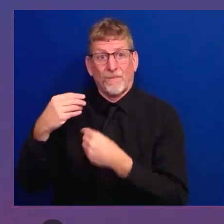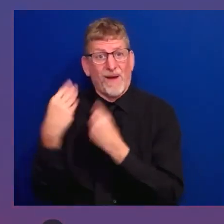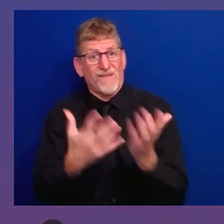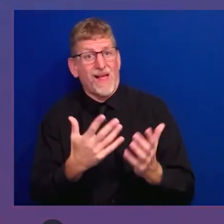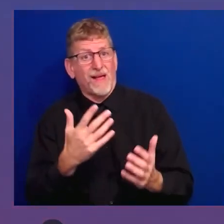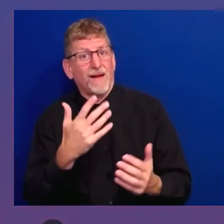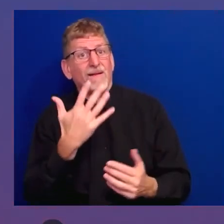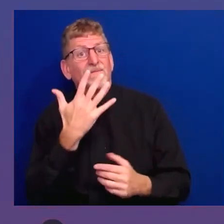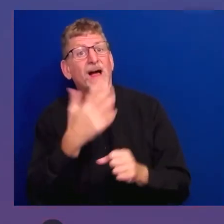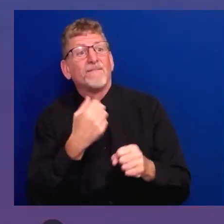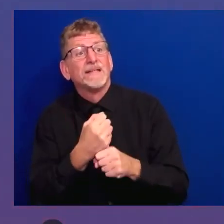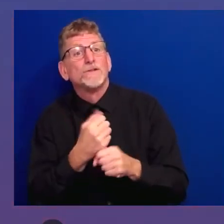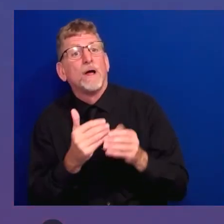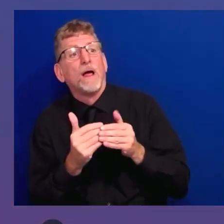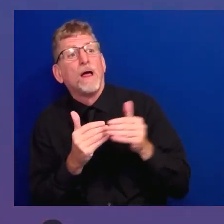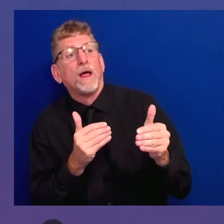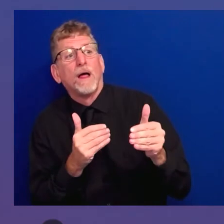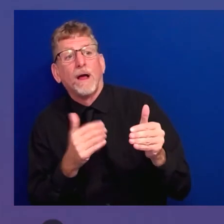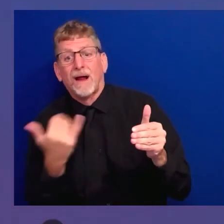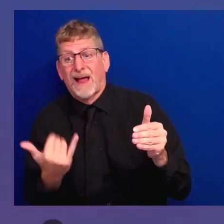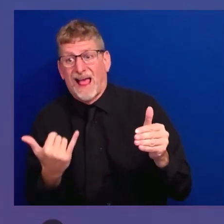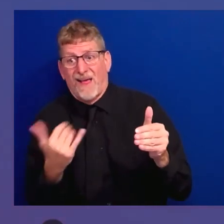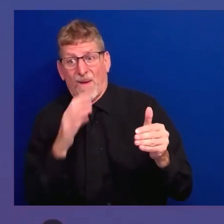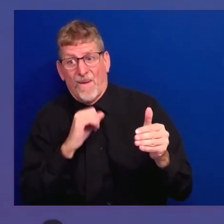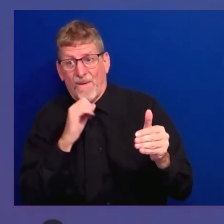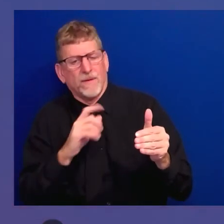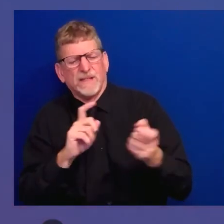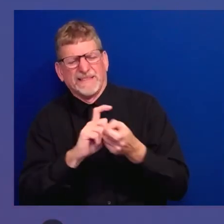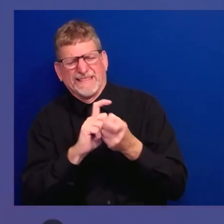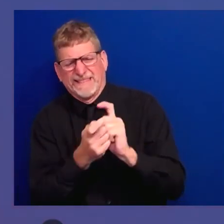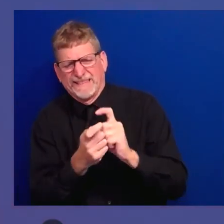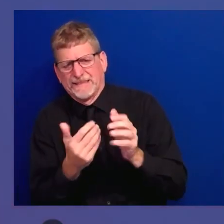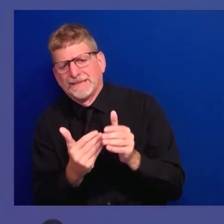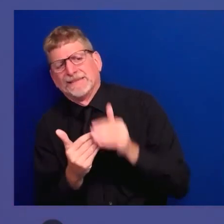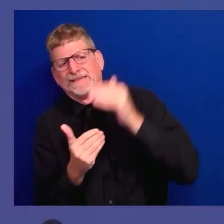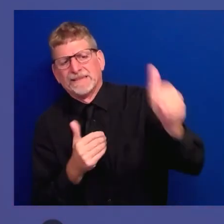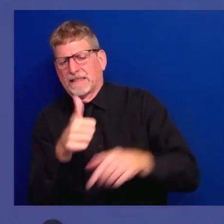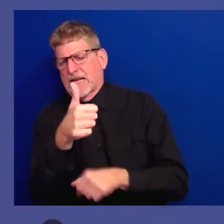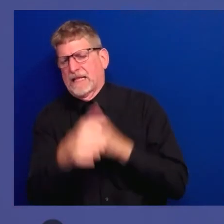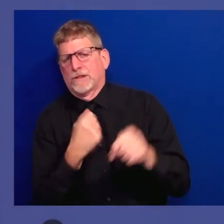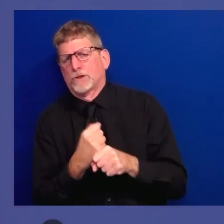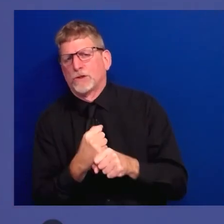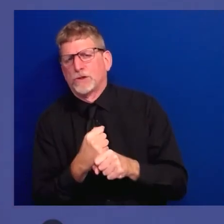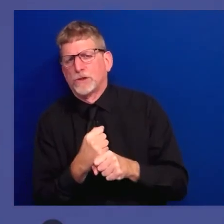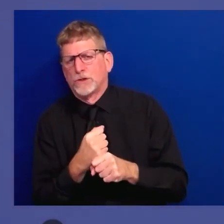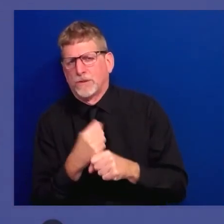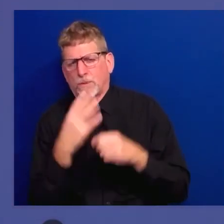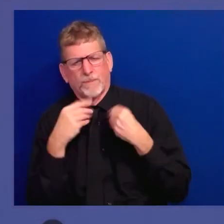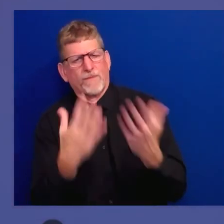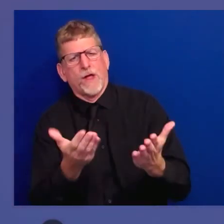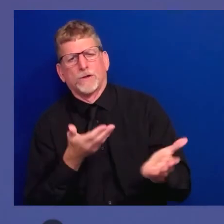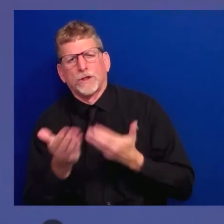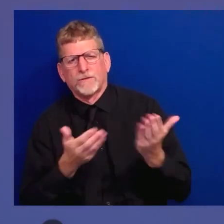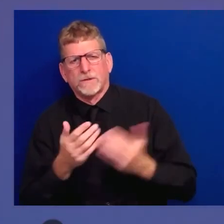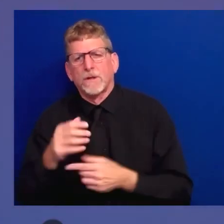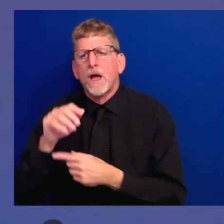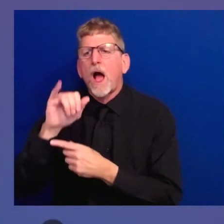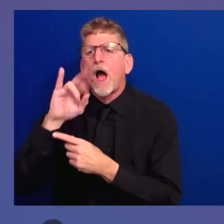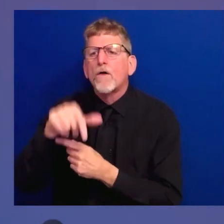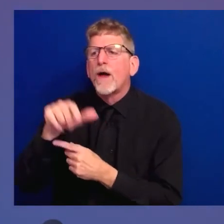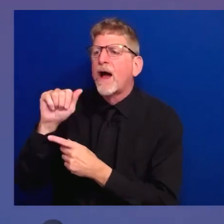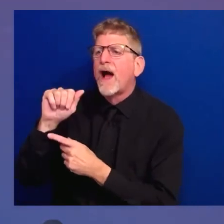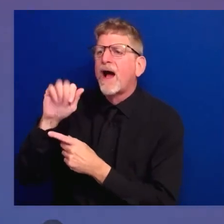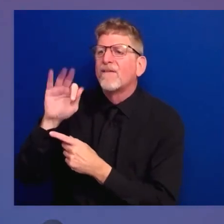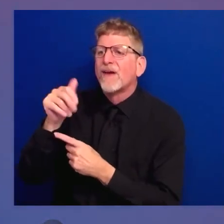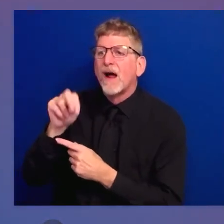to all veterans who served in Iraq and Afghanistan. And in February, the Senate passed their bill to do just that, unanimously —